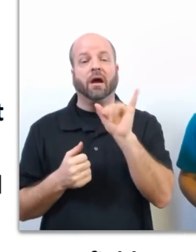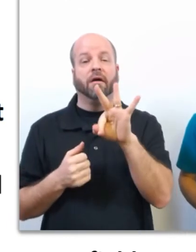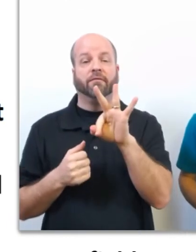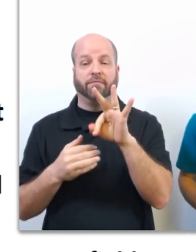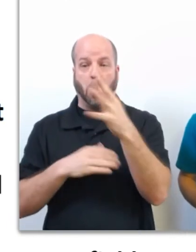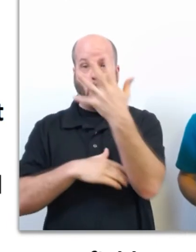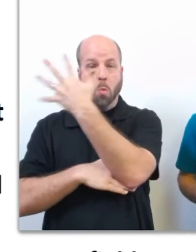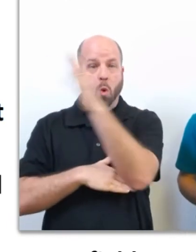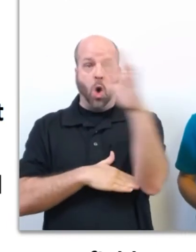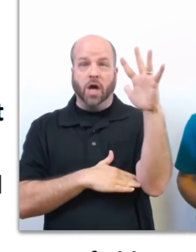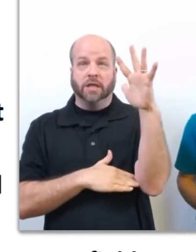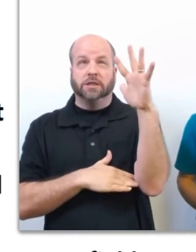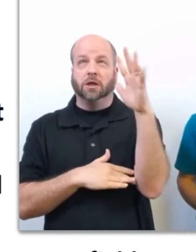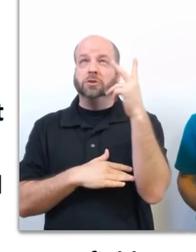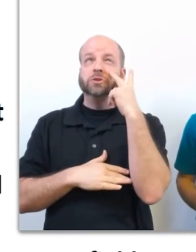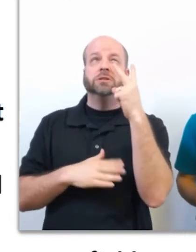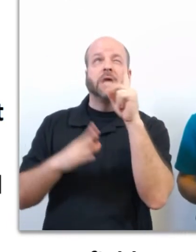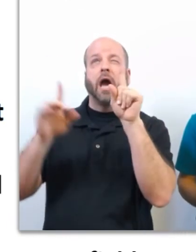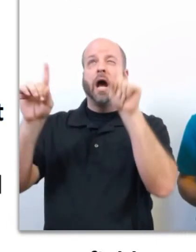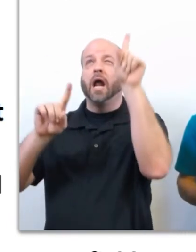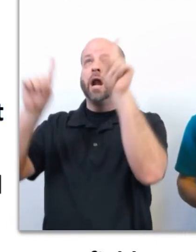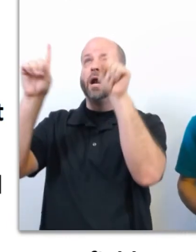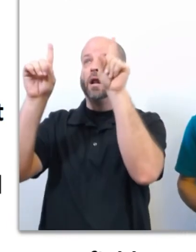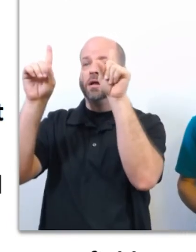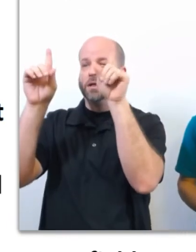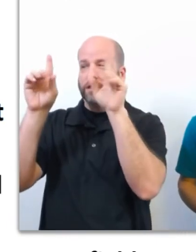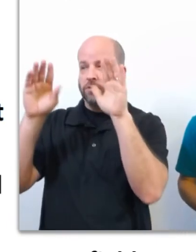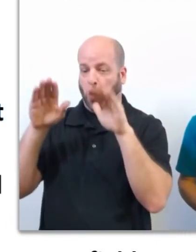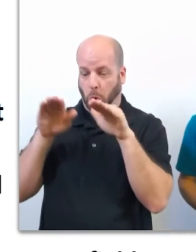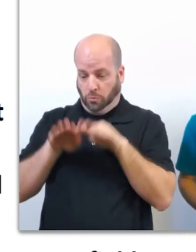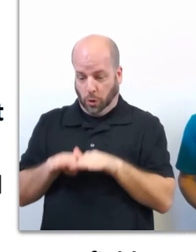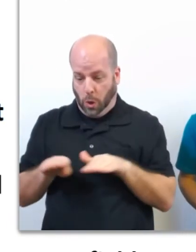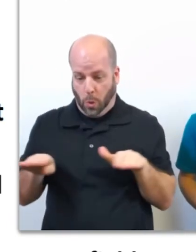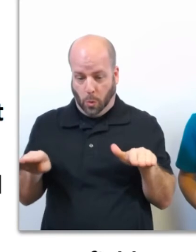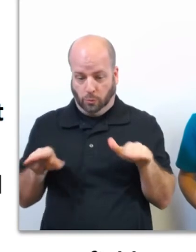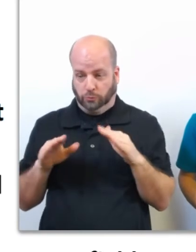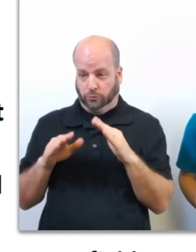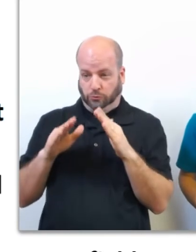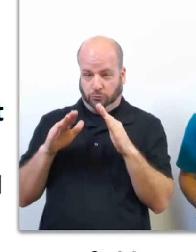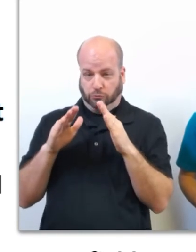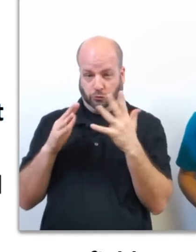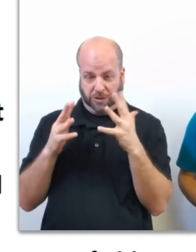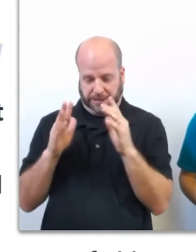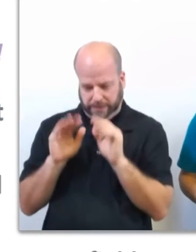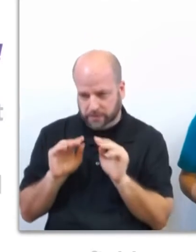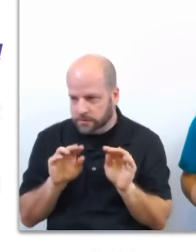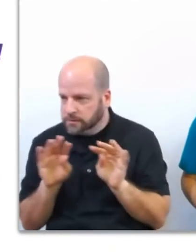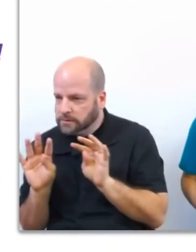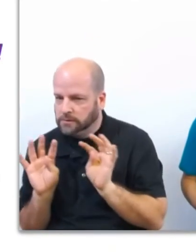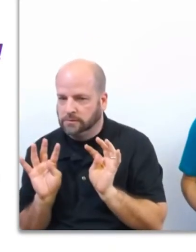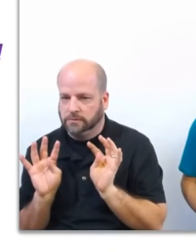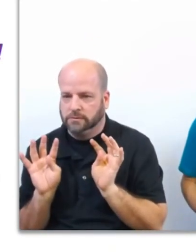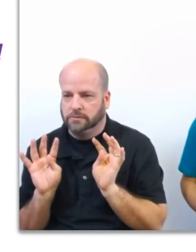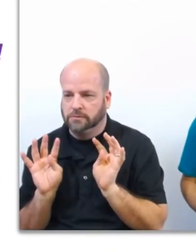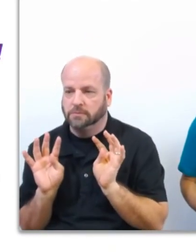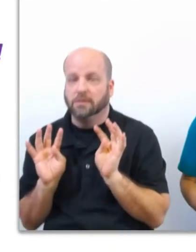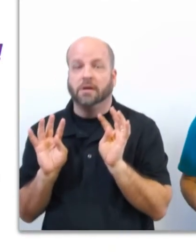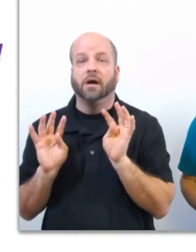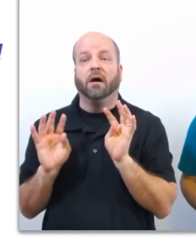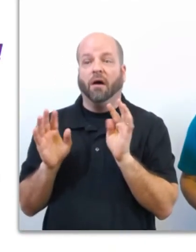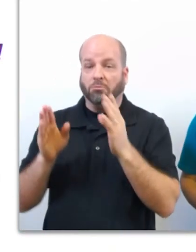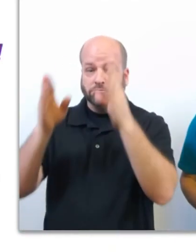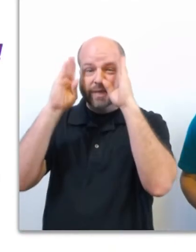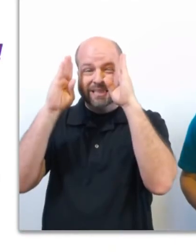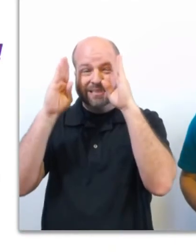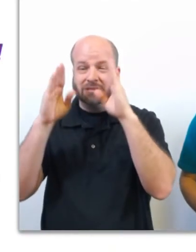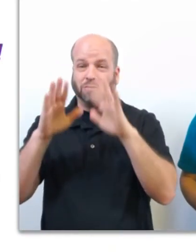woods, get away from the tallest trees and stay near lower stands of trees. Don't ignore nature's hint for you to head